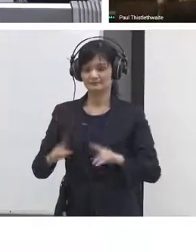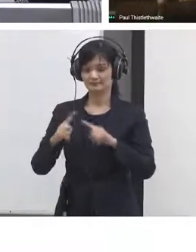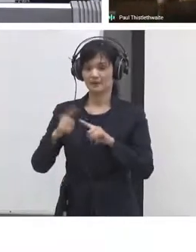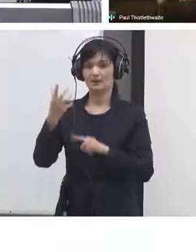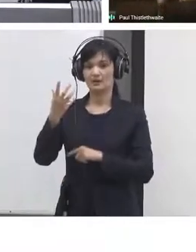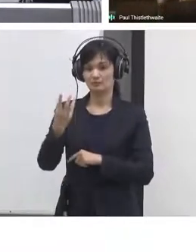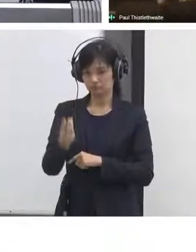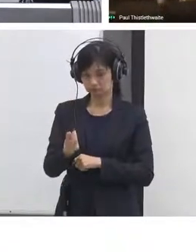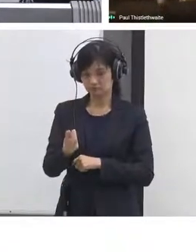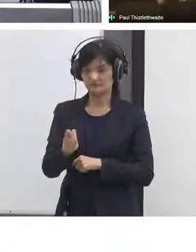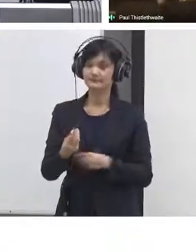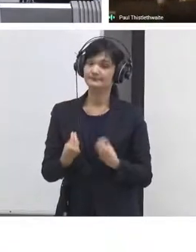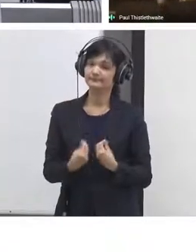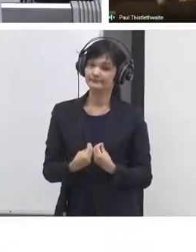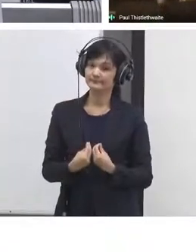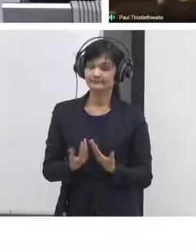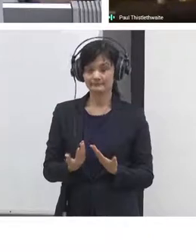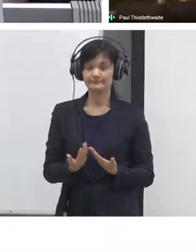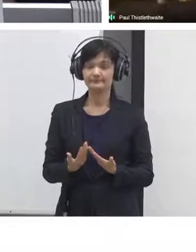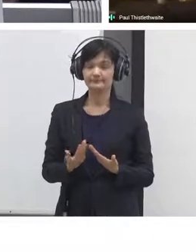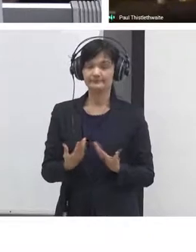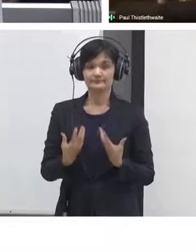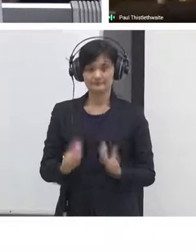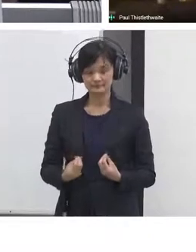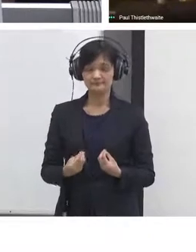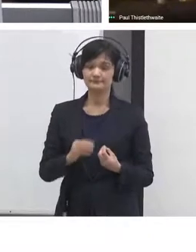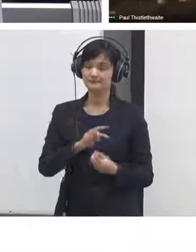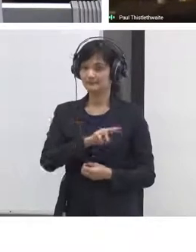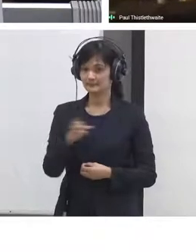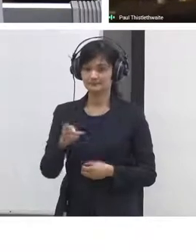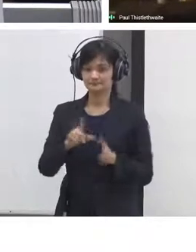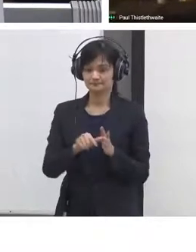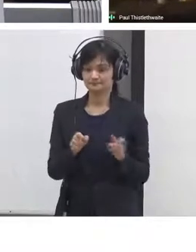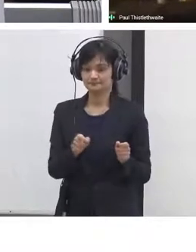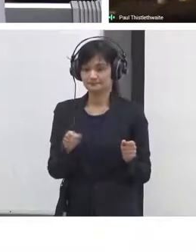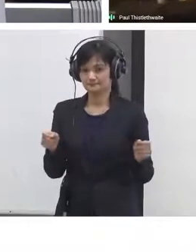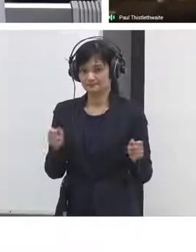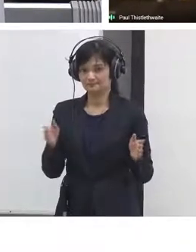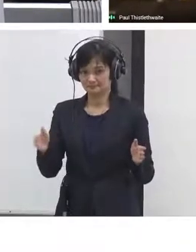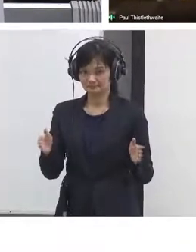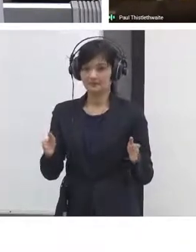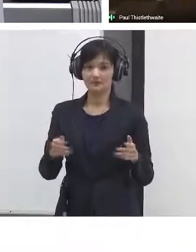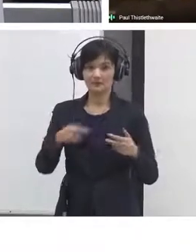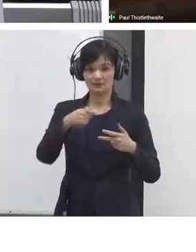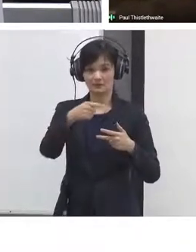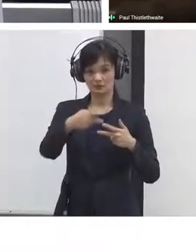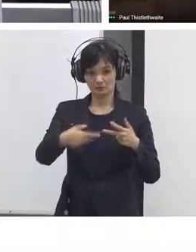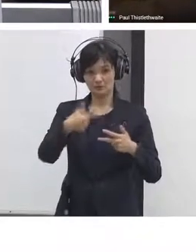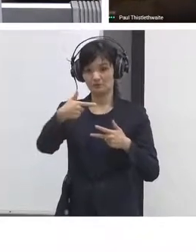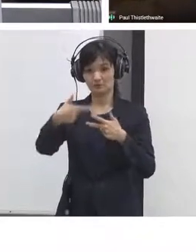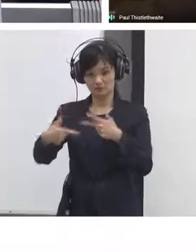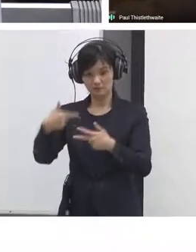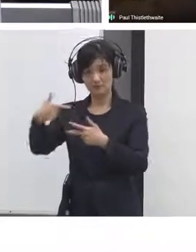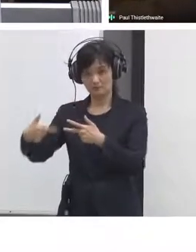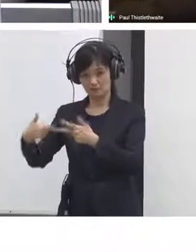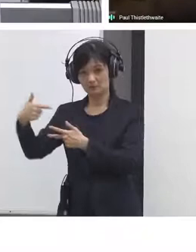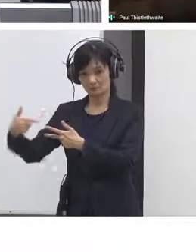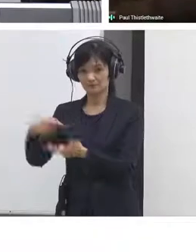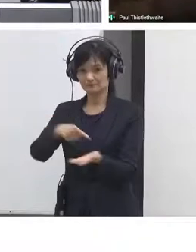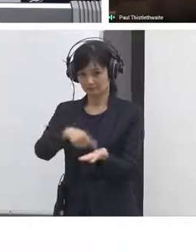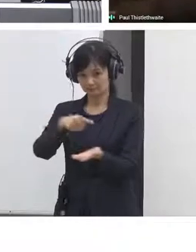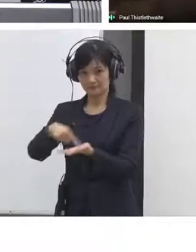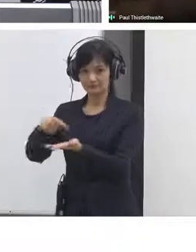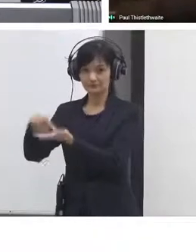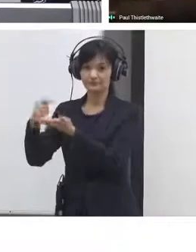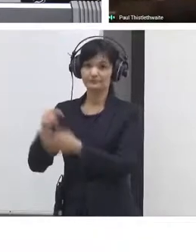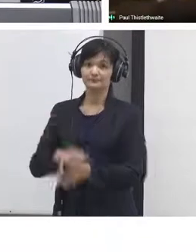really seemed to hit the mark so it's been great that more people have come along for that for